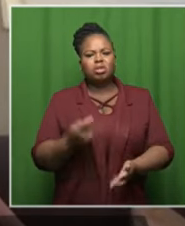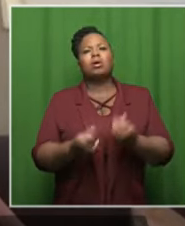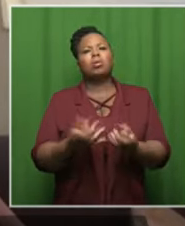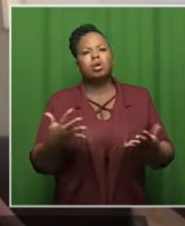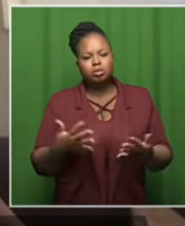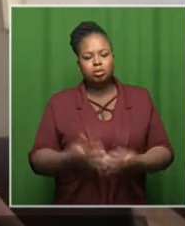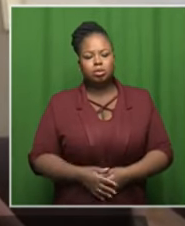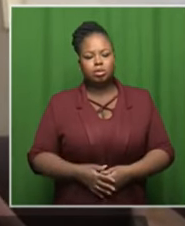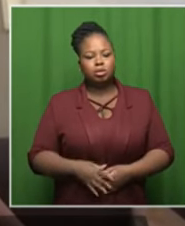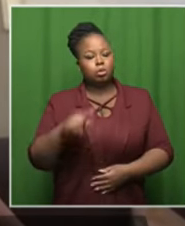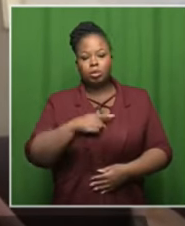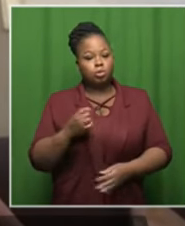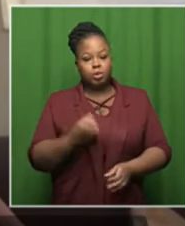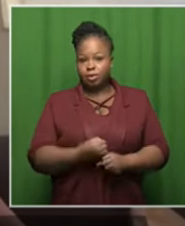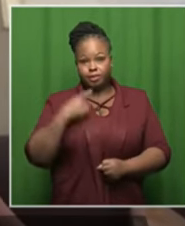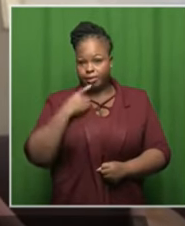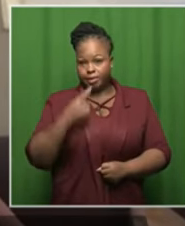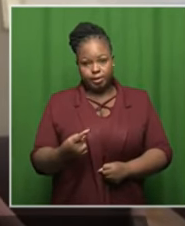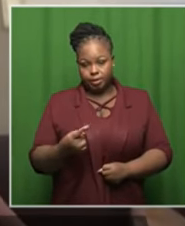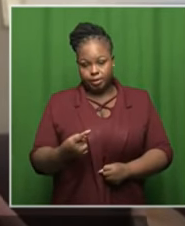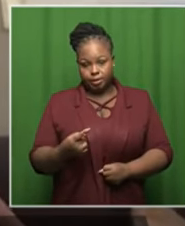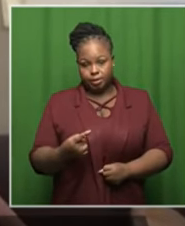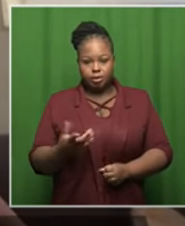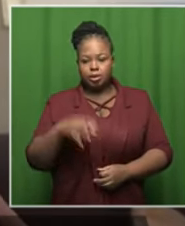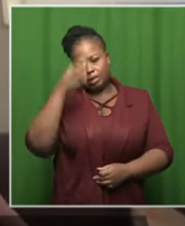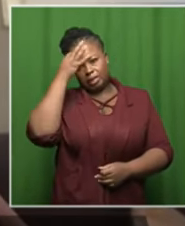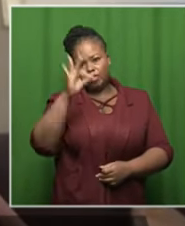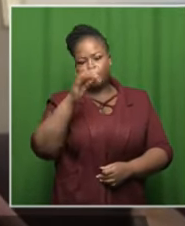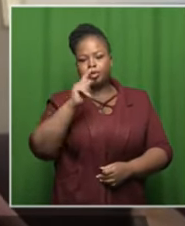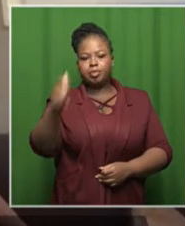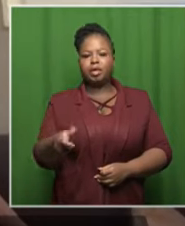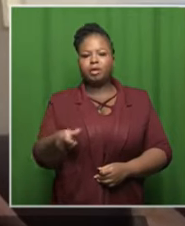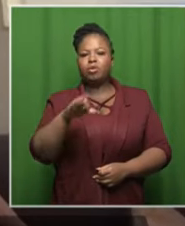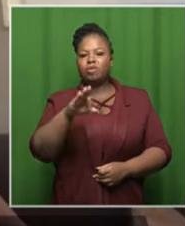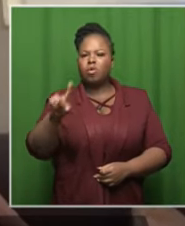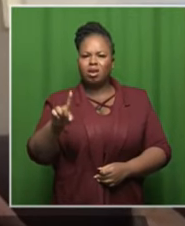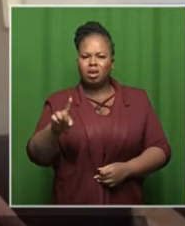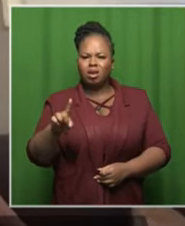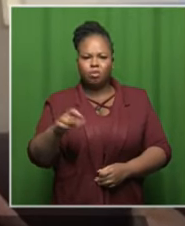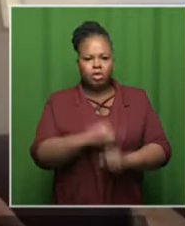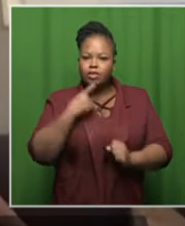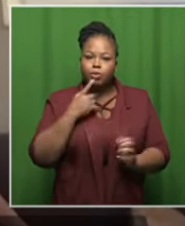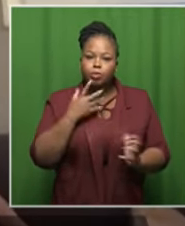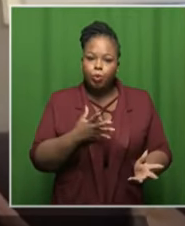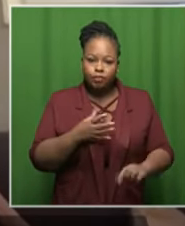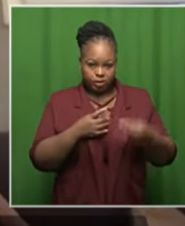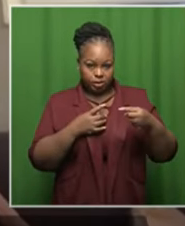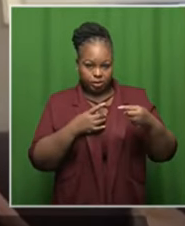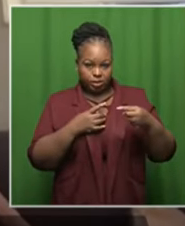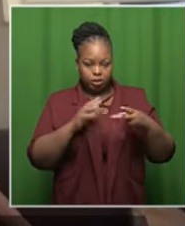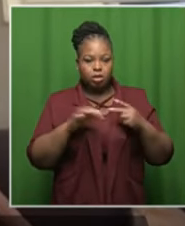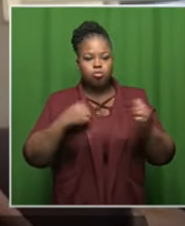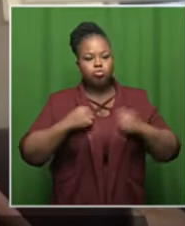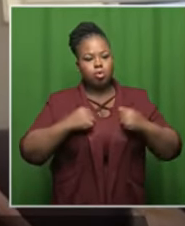number one nobody said that government must pay for f1 that's the first thing in